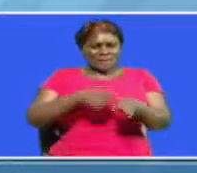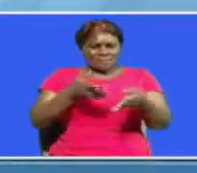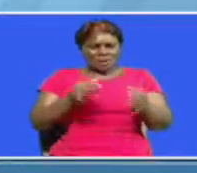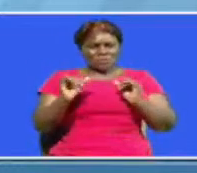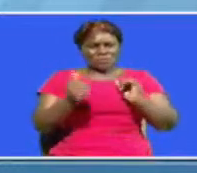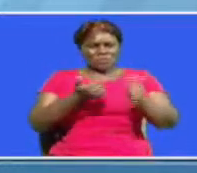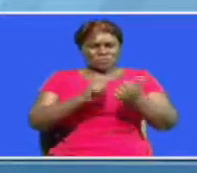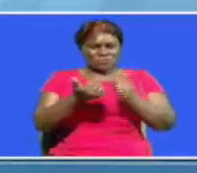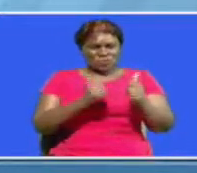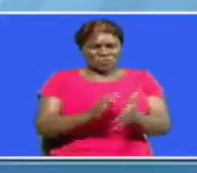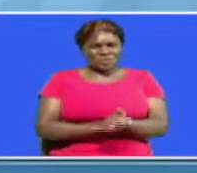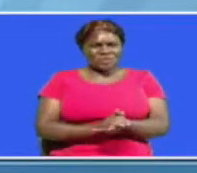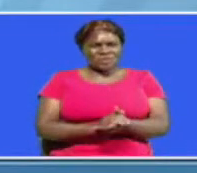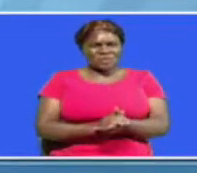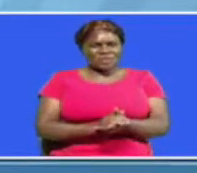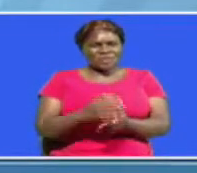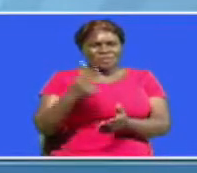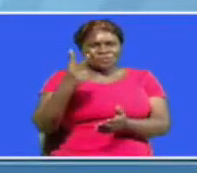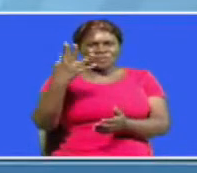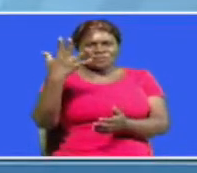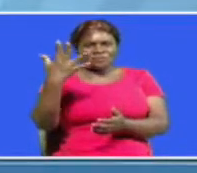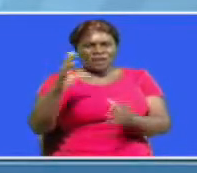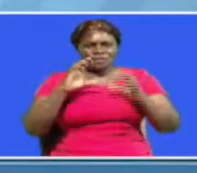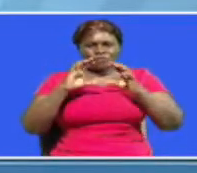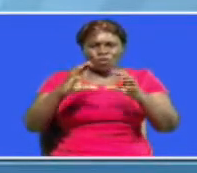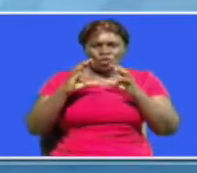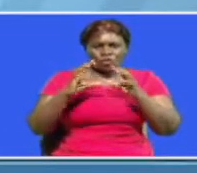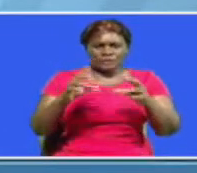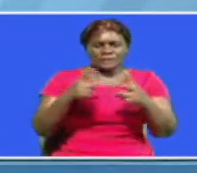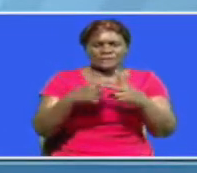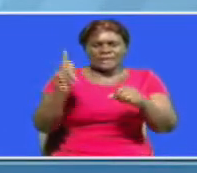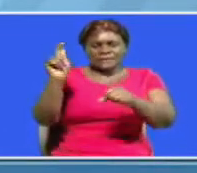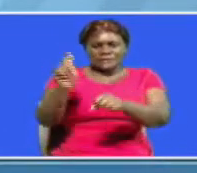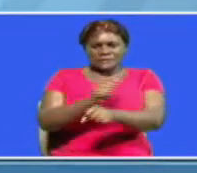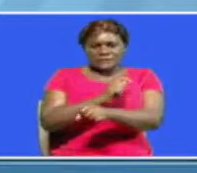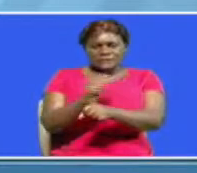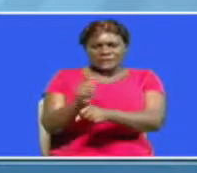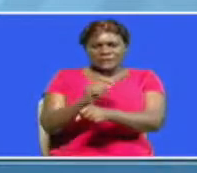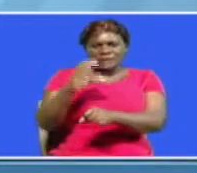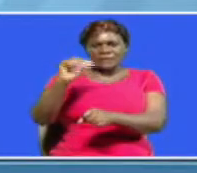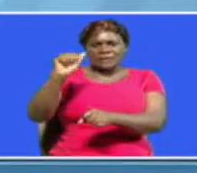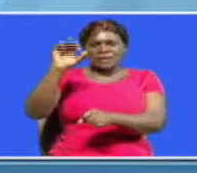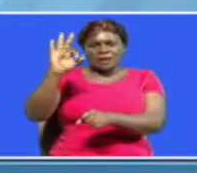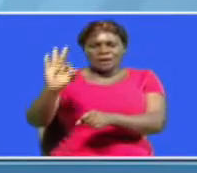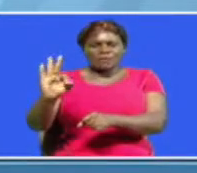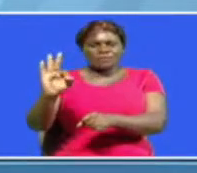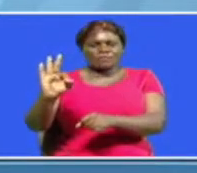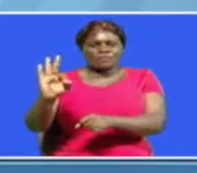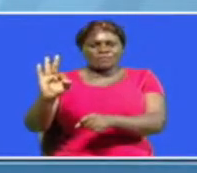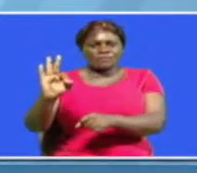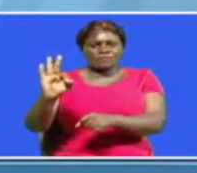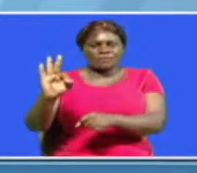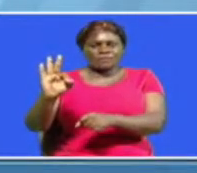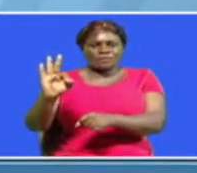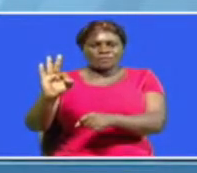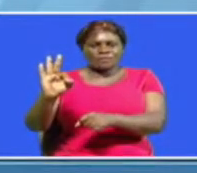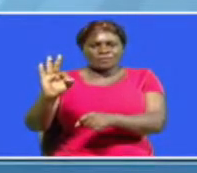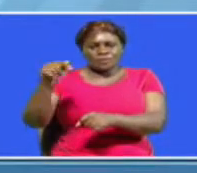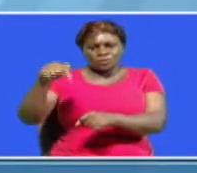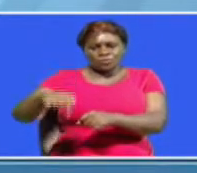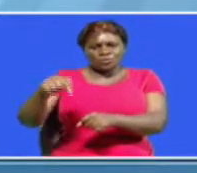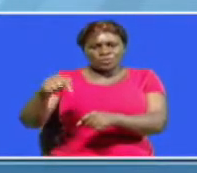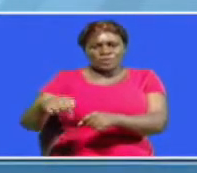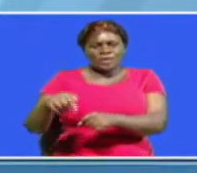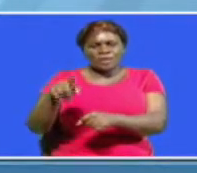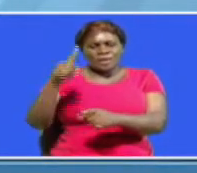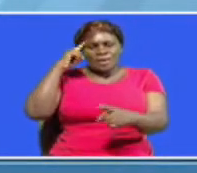For sports news now, 25 elite coaches have embarked on their CAF coaching course journey today. The